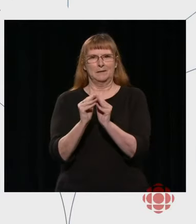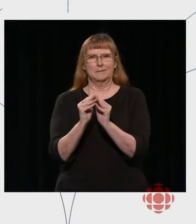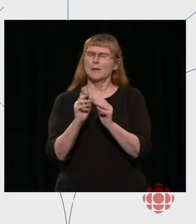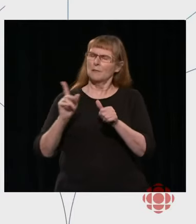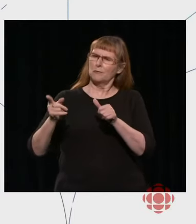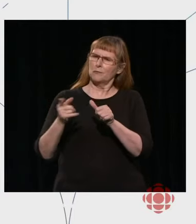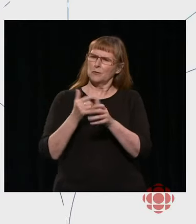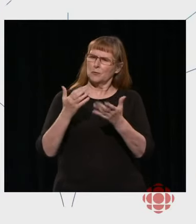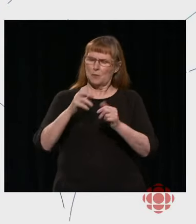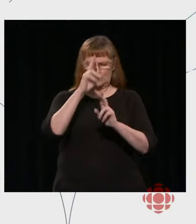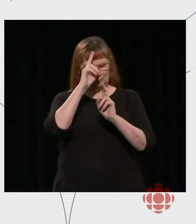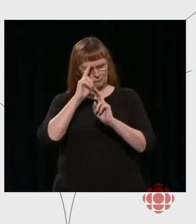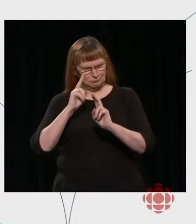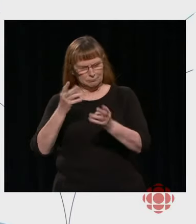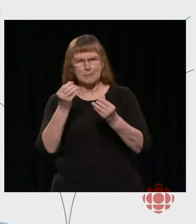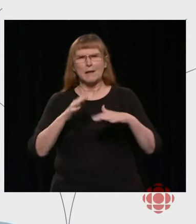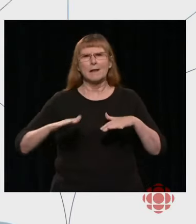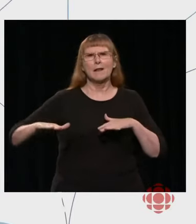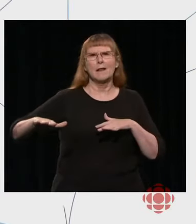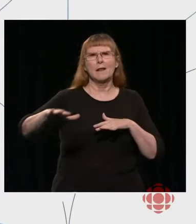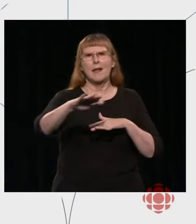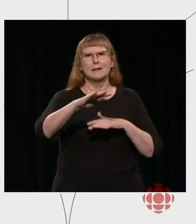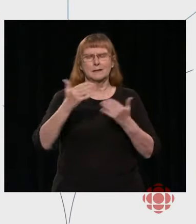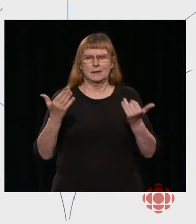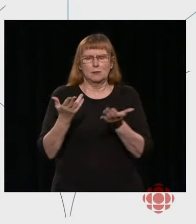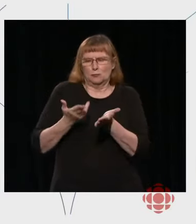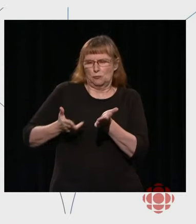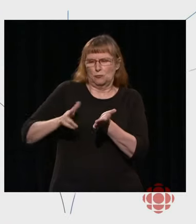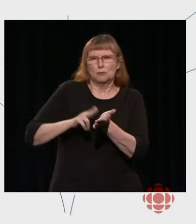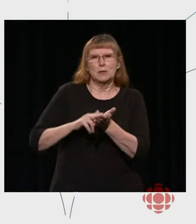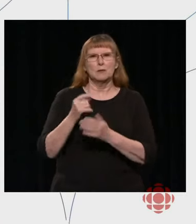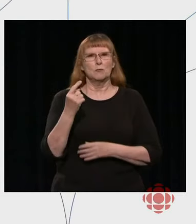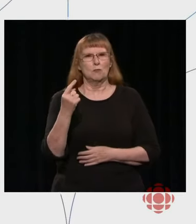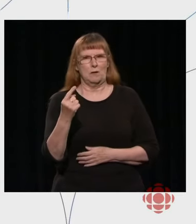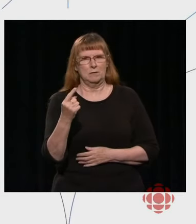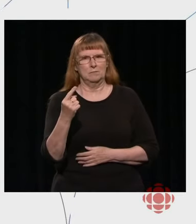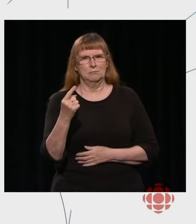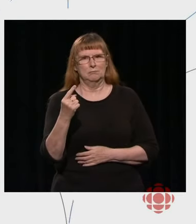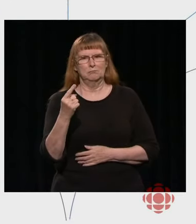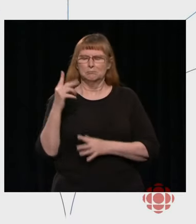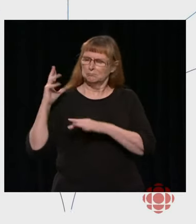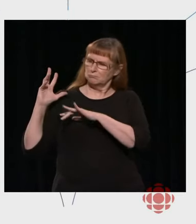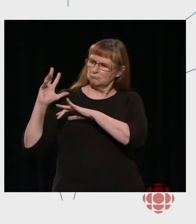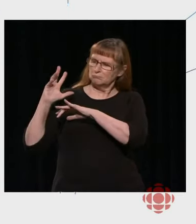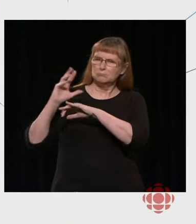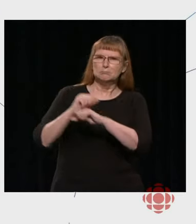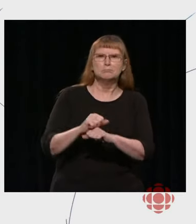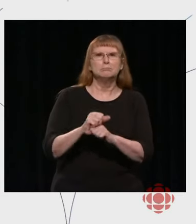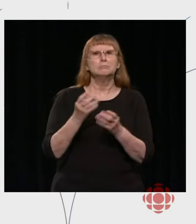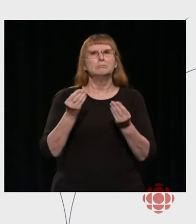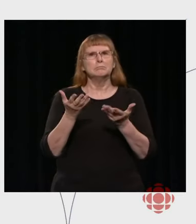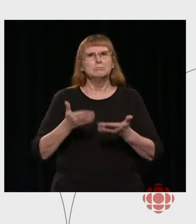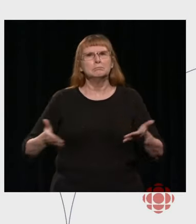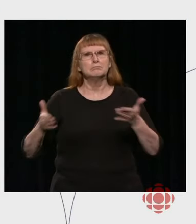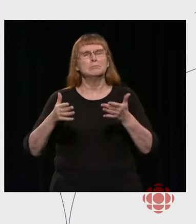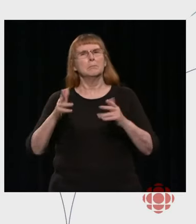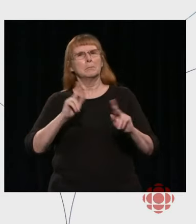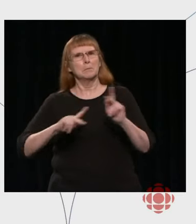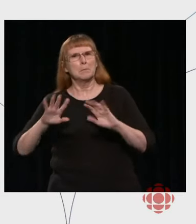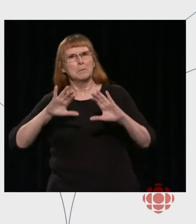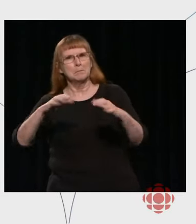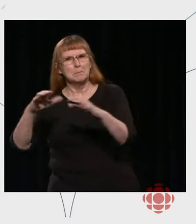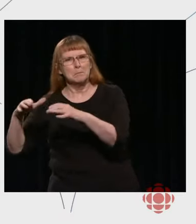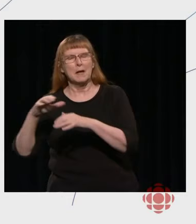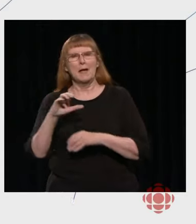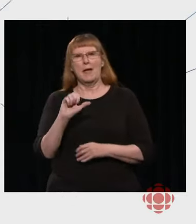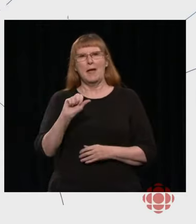that we are on Treaty 1 territory, and that the land is the traditional territory of Anishinaabe, Cree,